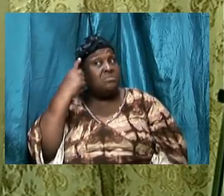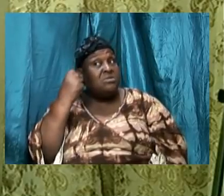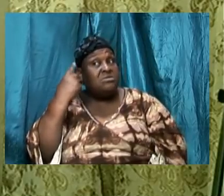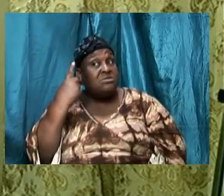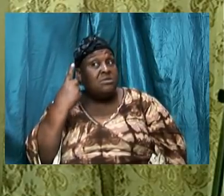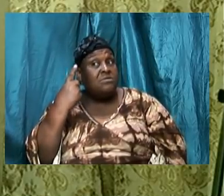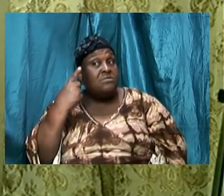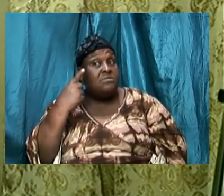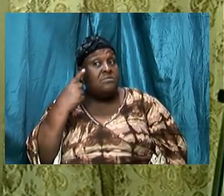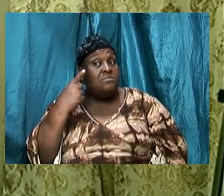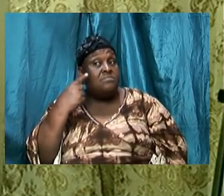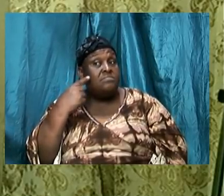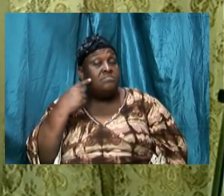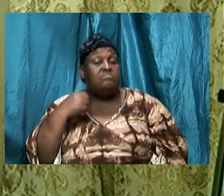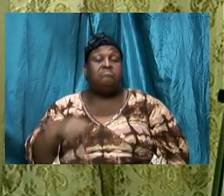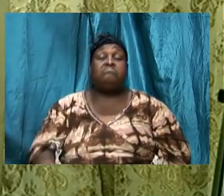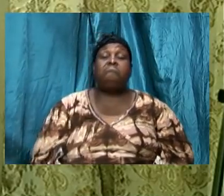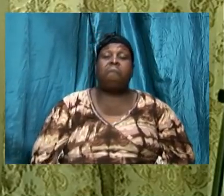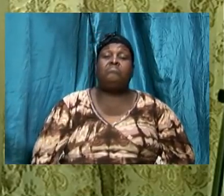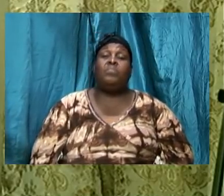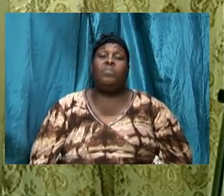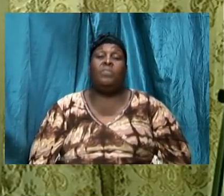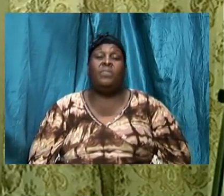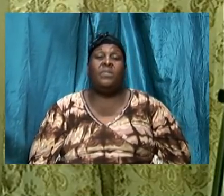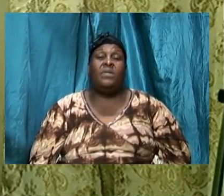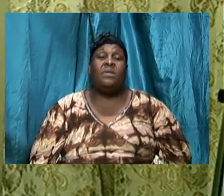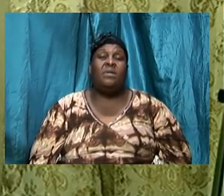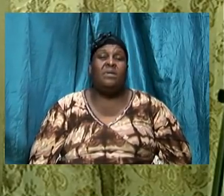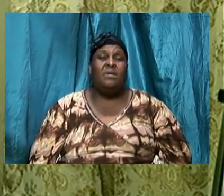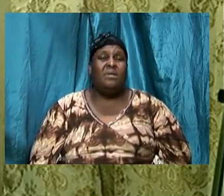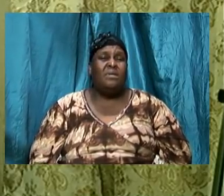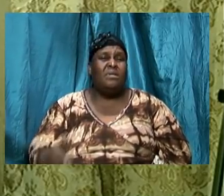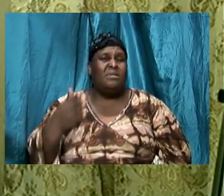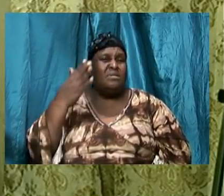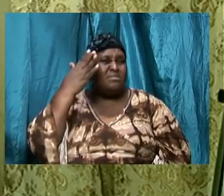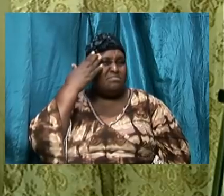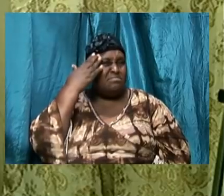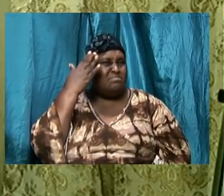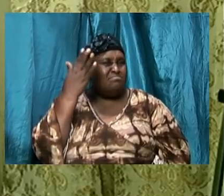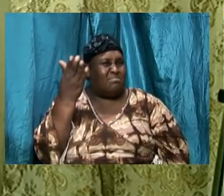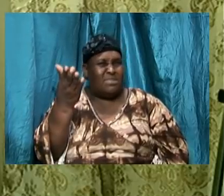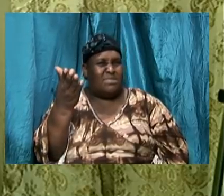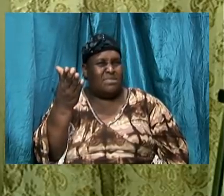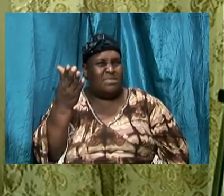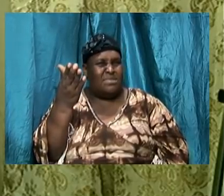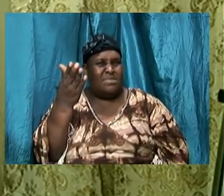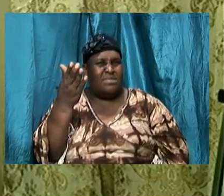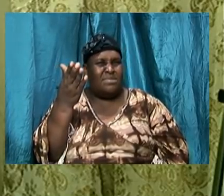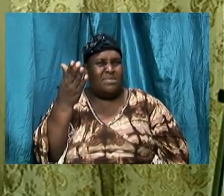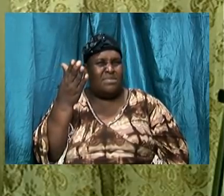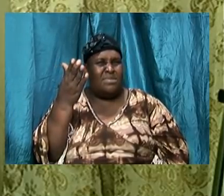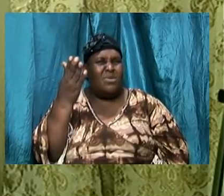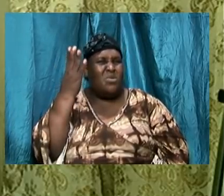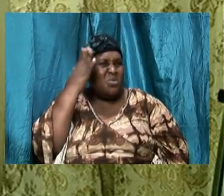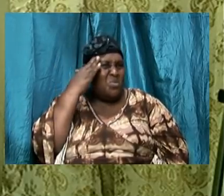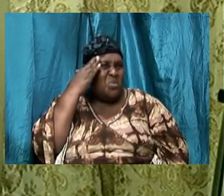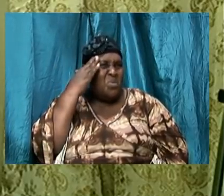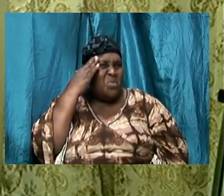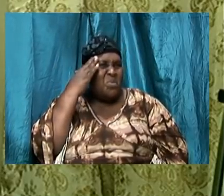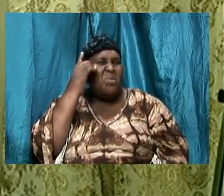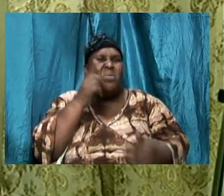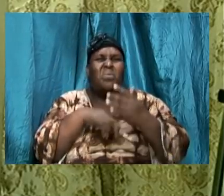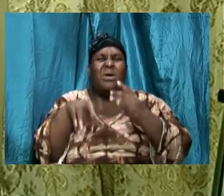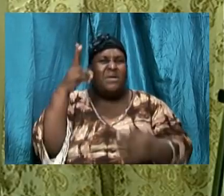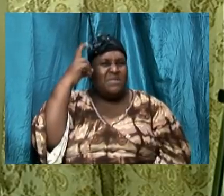us do we know what the word devil means do we know how it is I'm going to put the slide up and the first slide